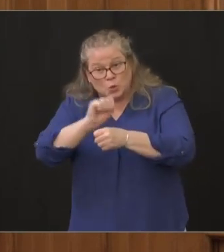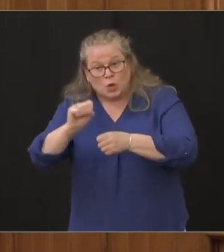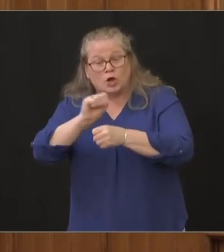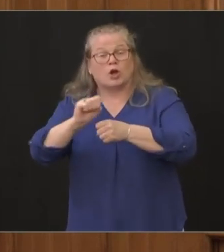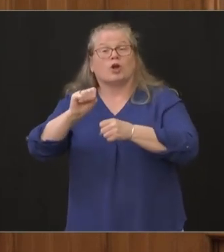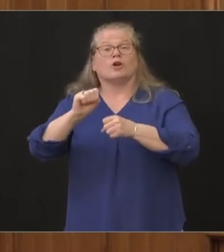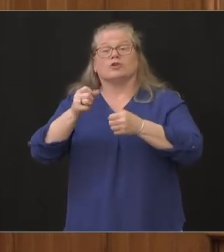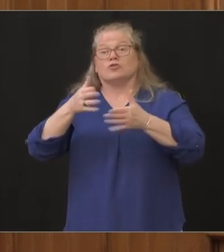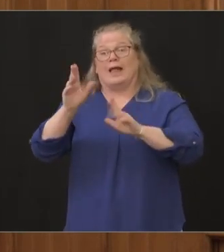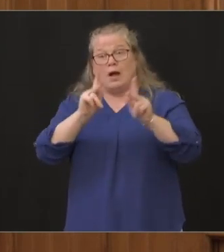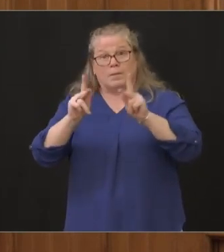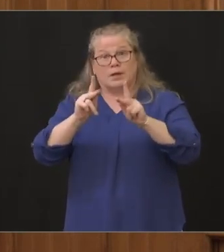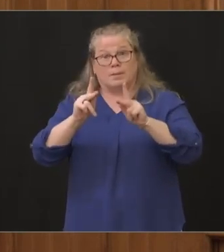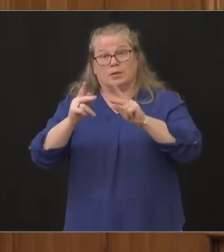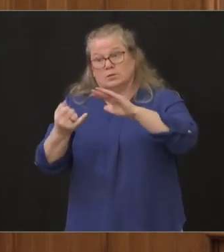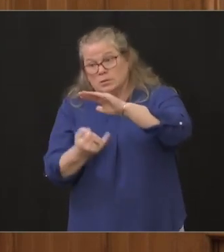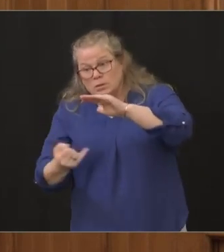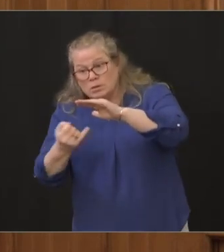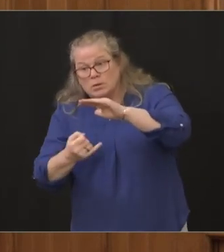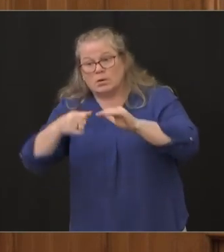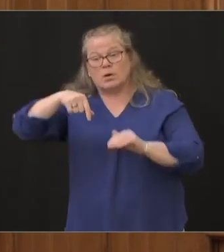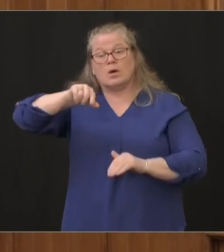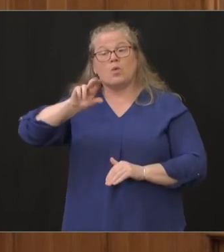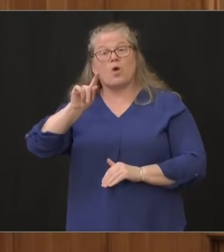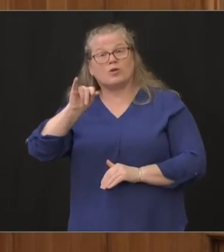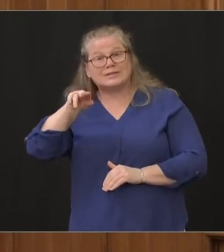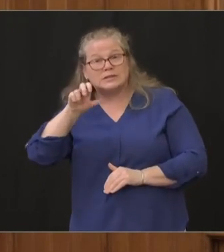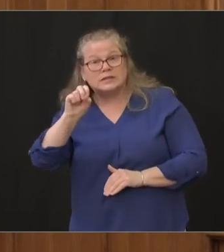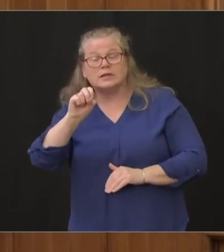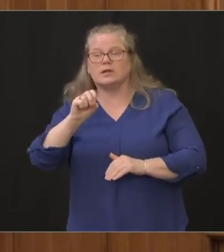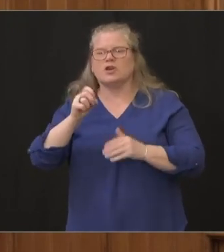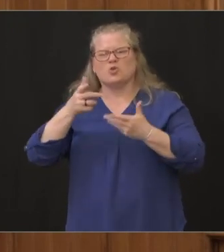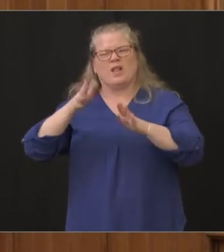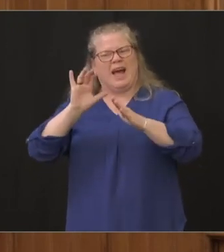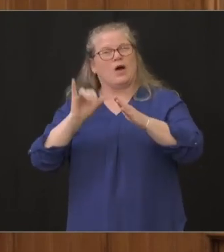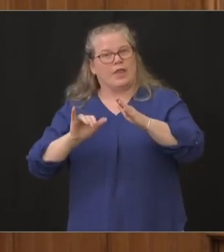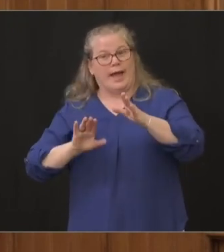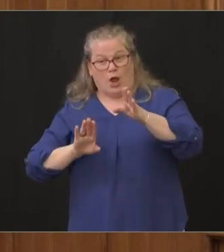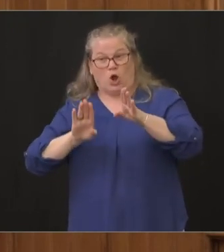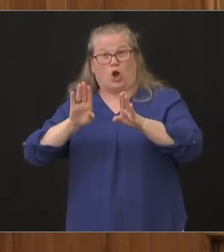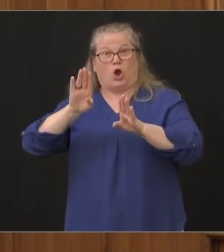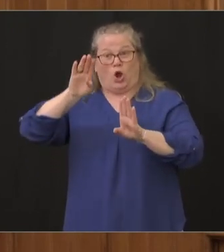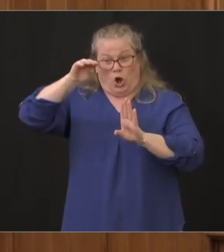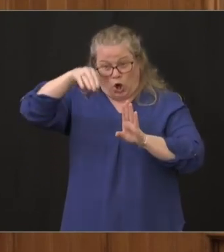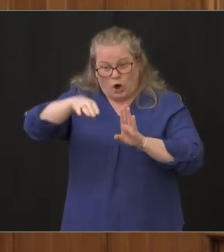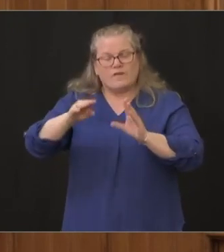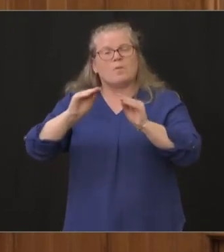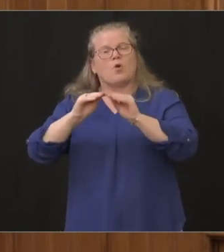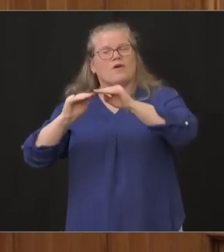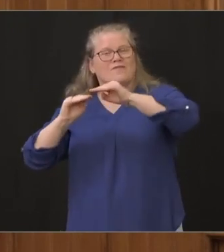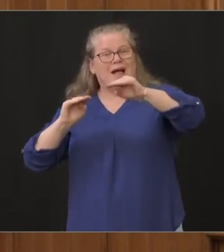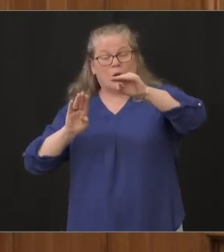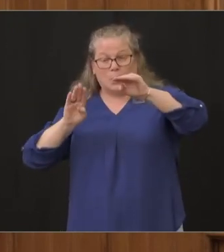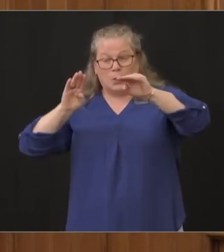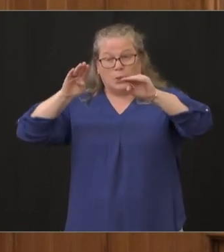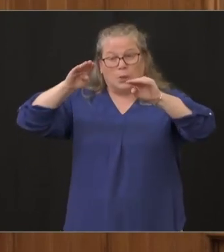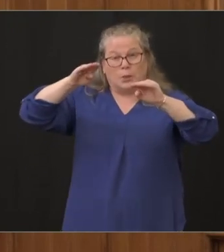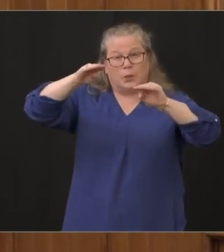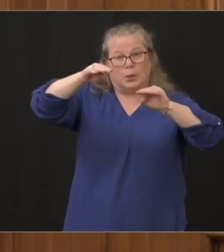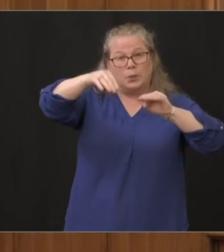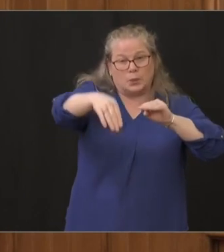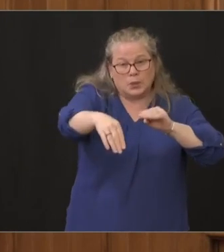critical we're still seeing shortages on things like testing in different parts of the state and within different organizations